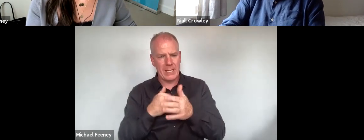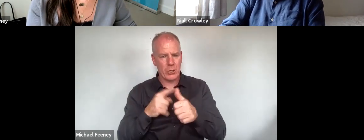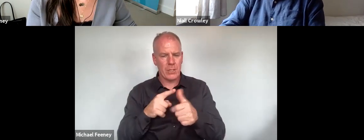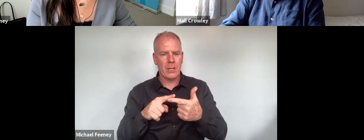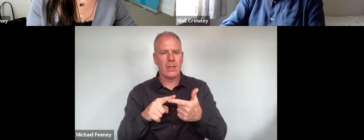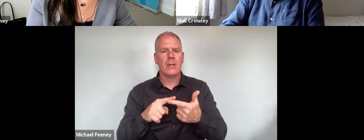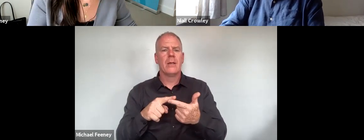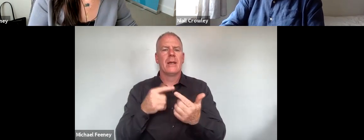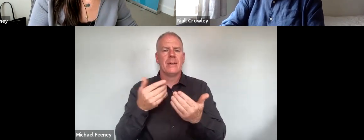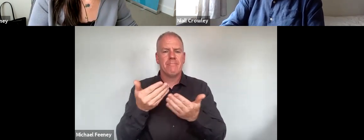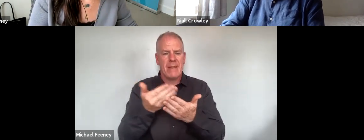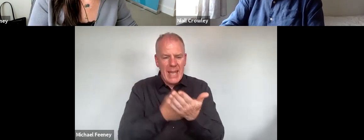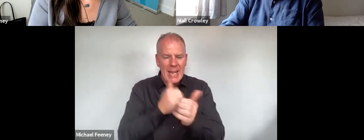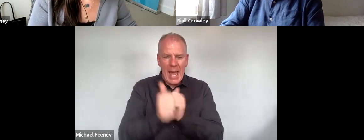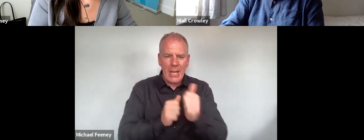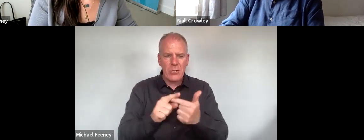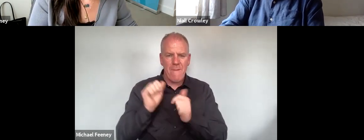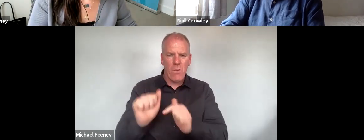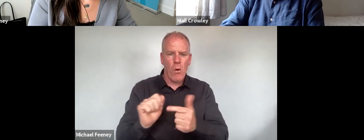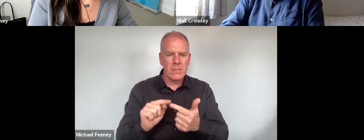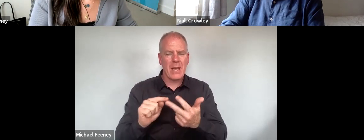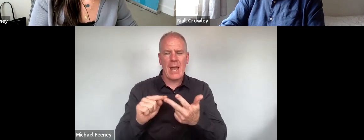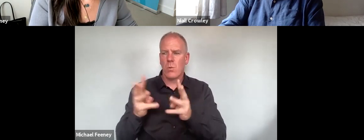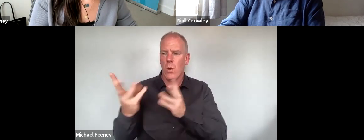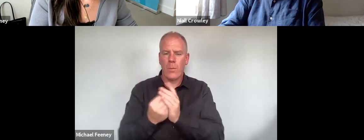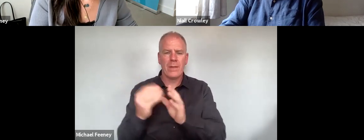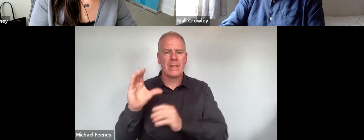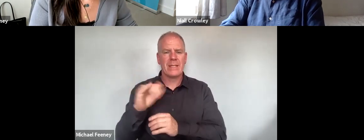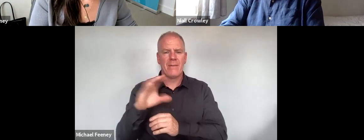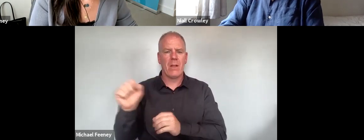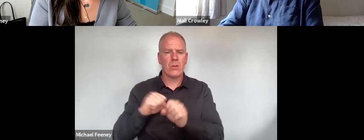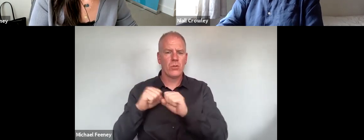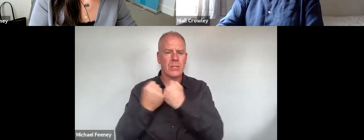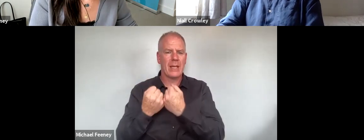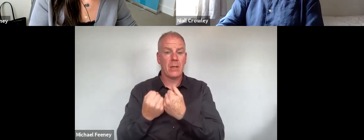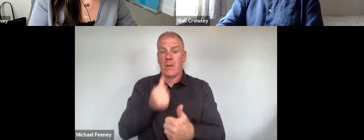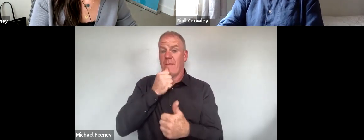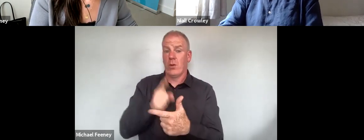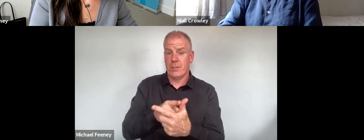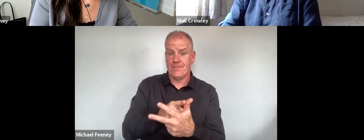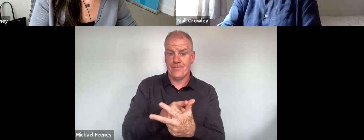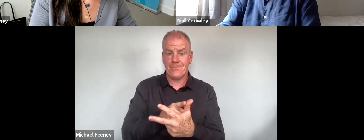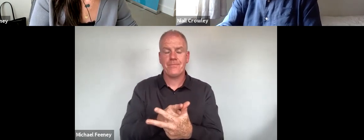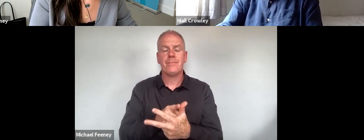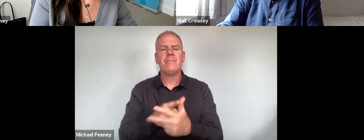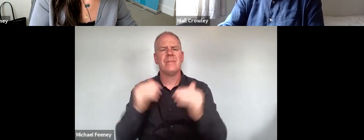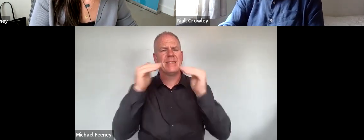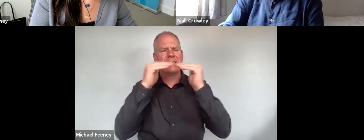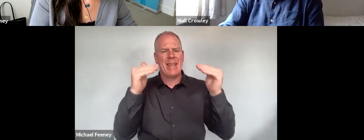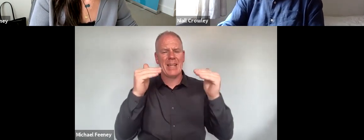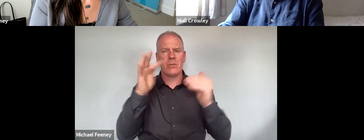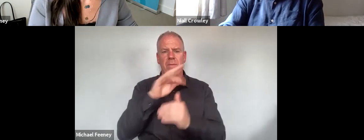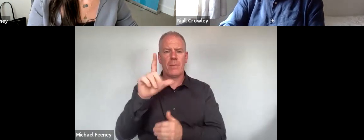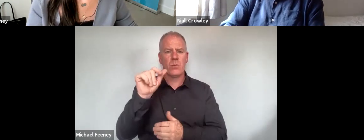enforcement, and of engagement with civil society. With regard to the first area of challenge, the Benchmarking Review of